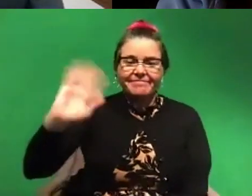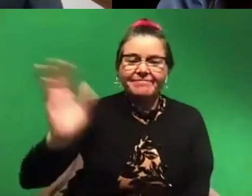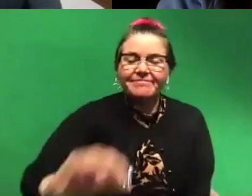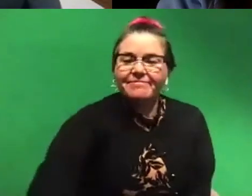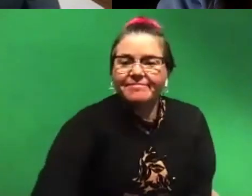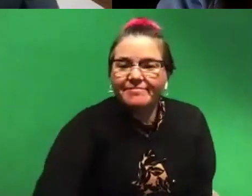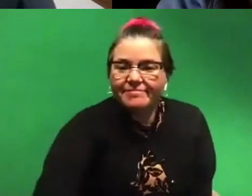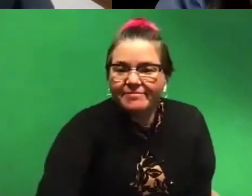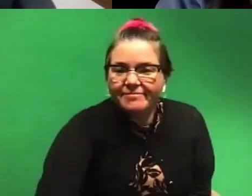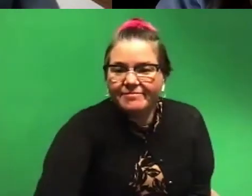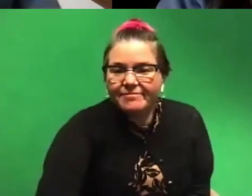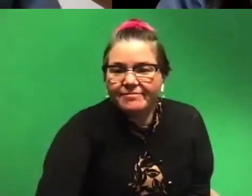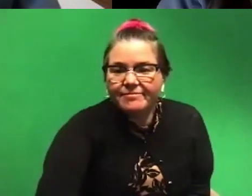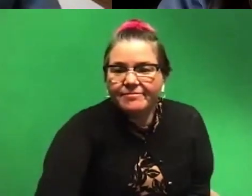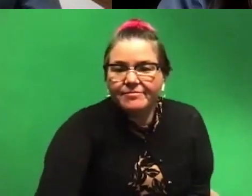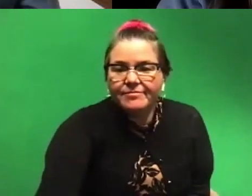Bye.